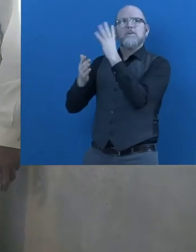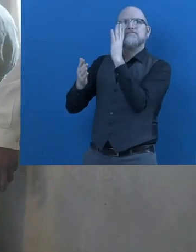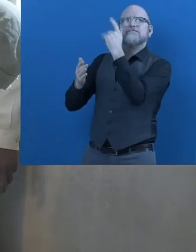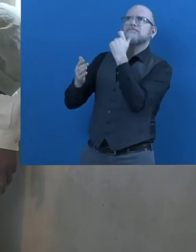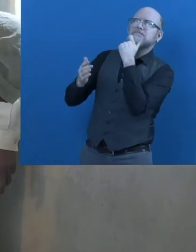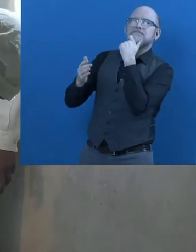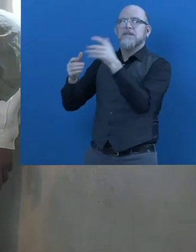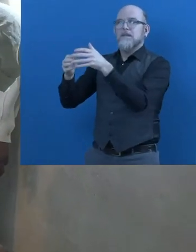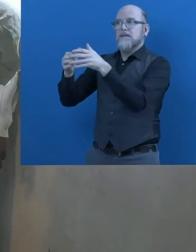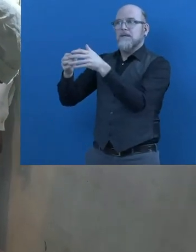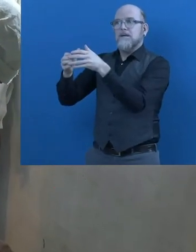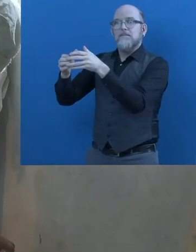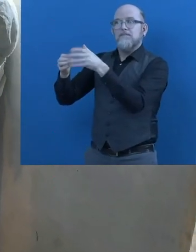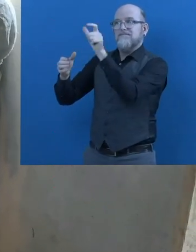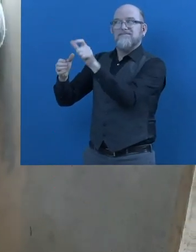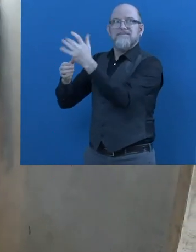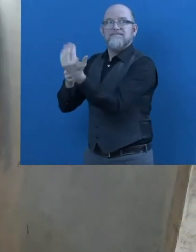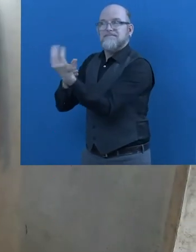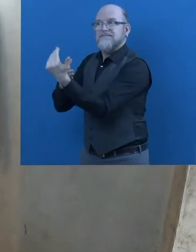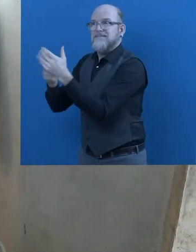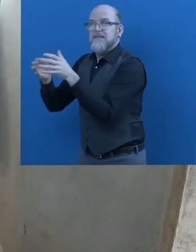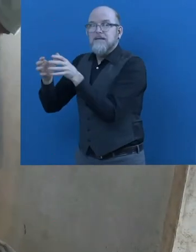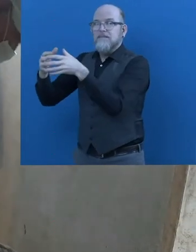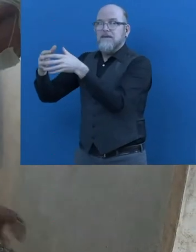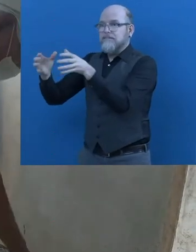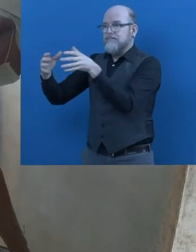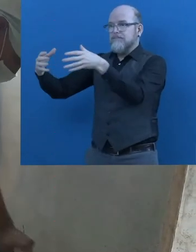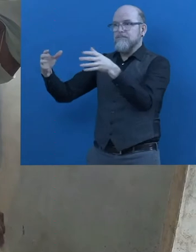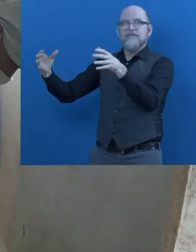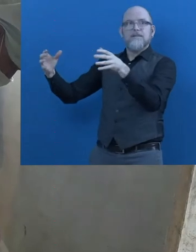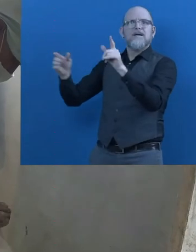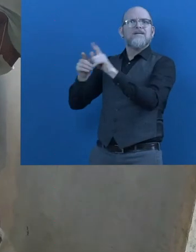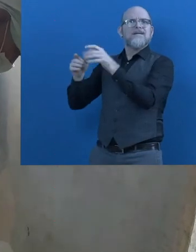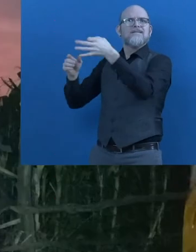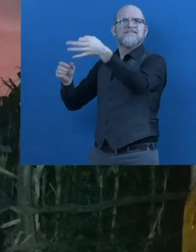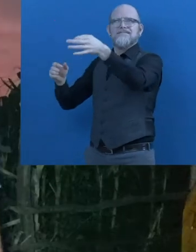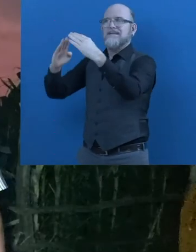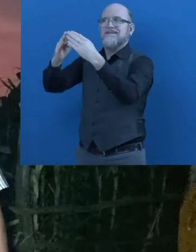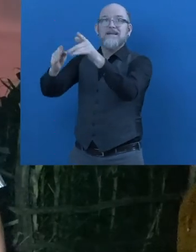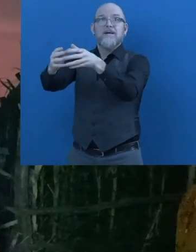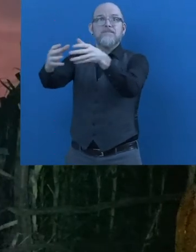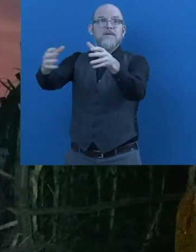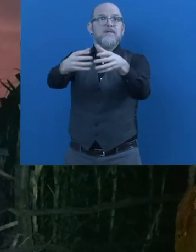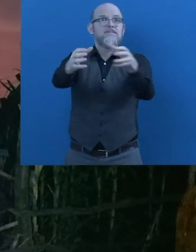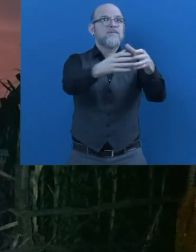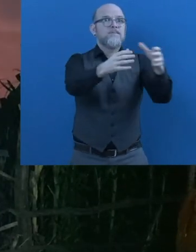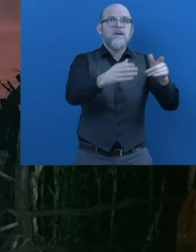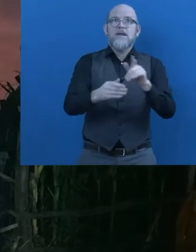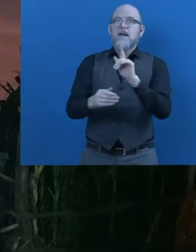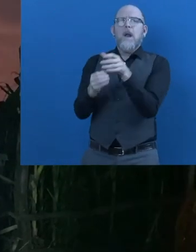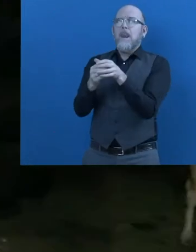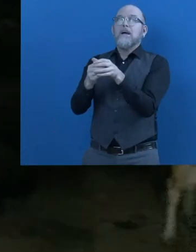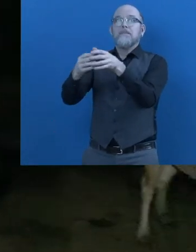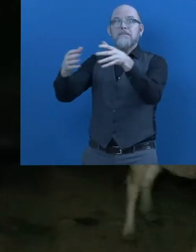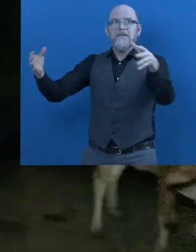to form this block or district level institution which is much more larger either it is cooperative society or the farmer producer